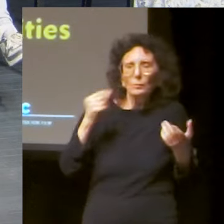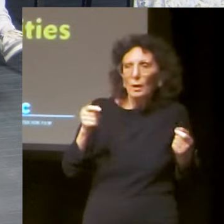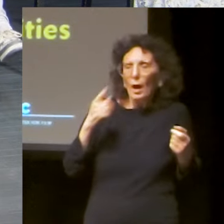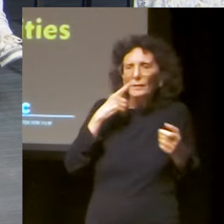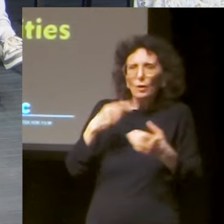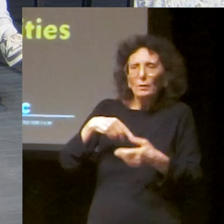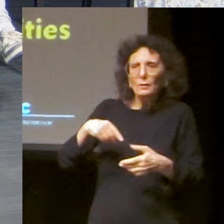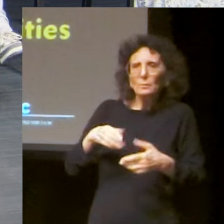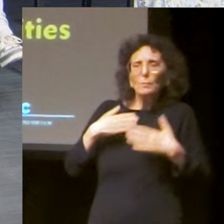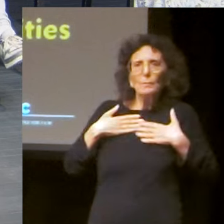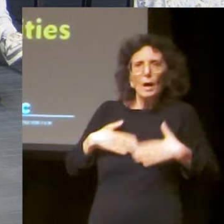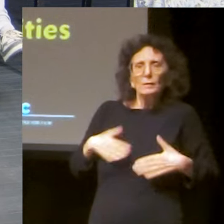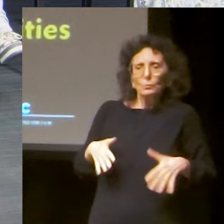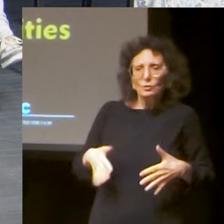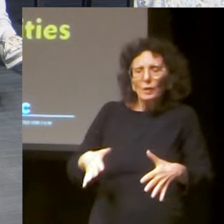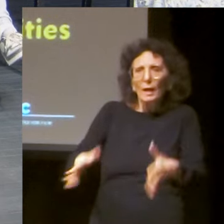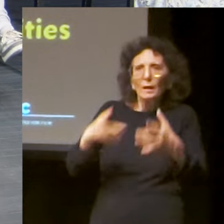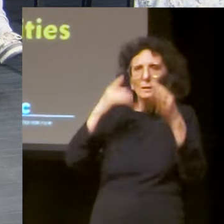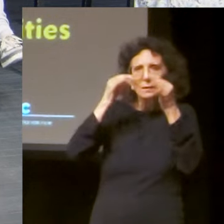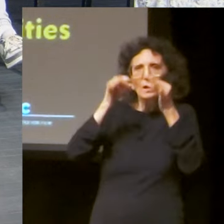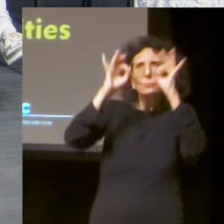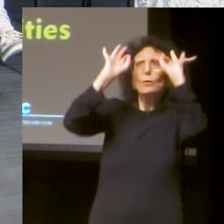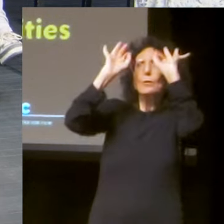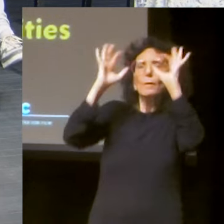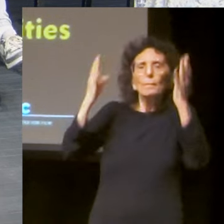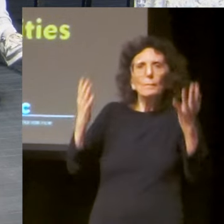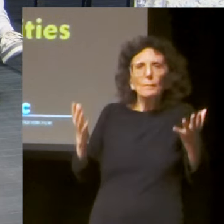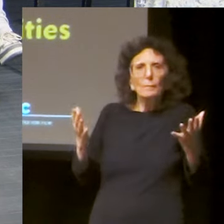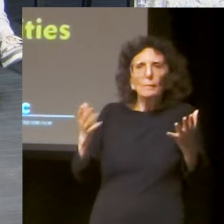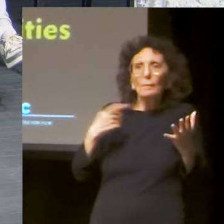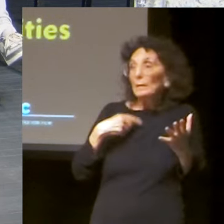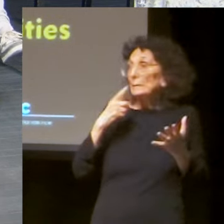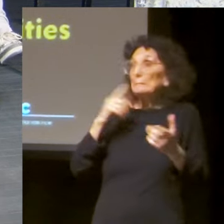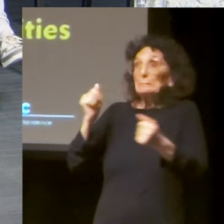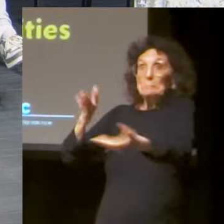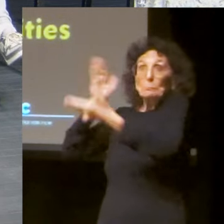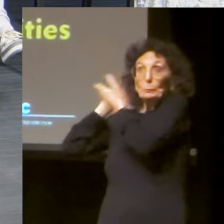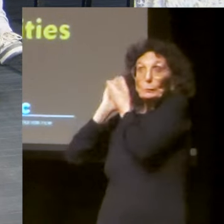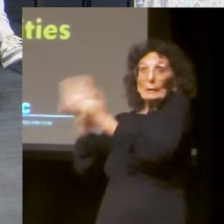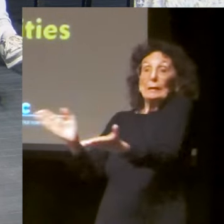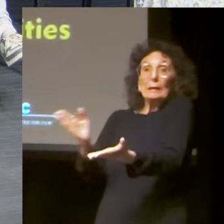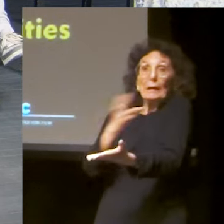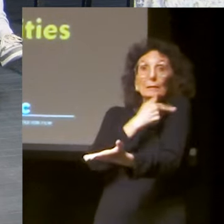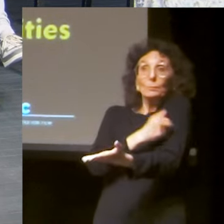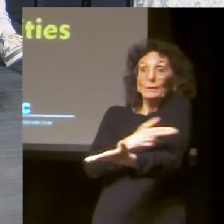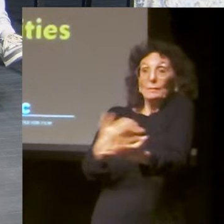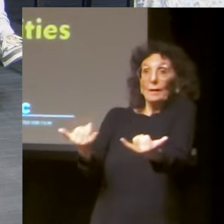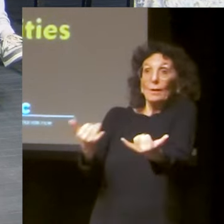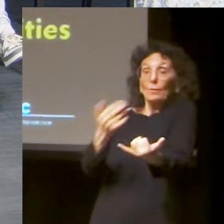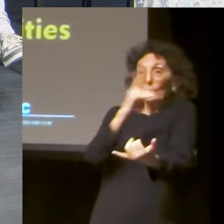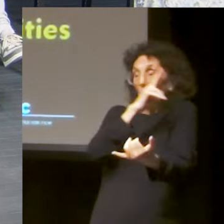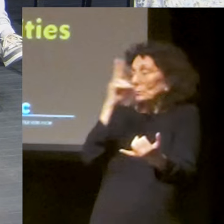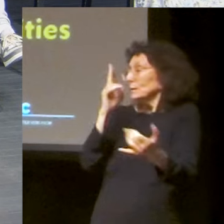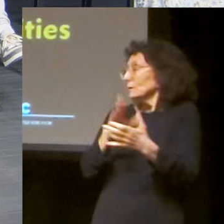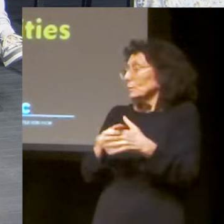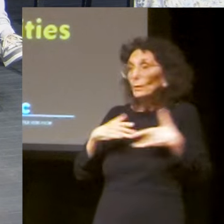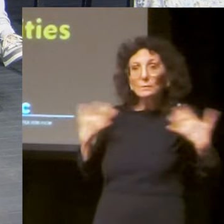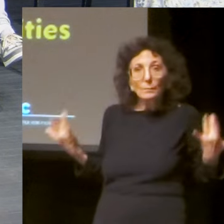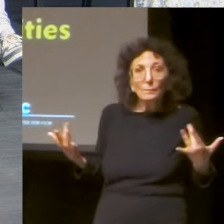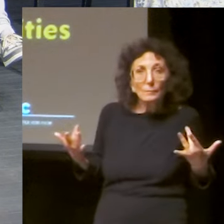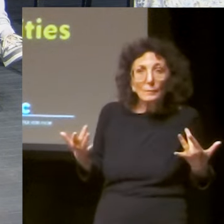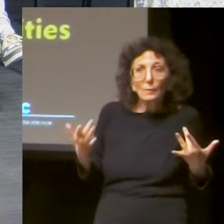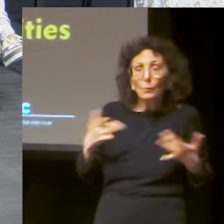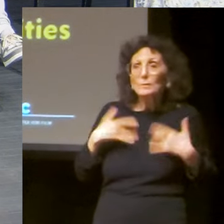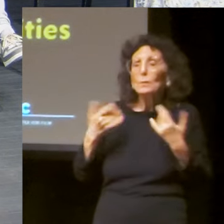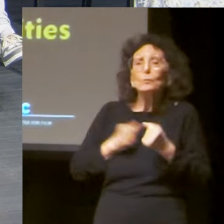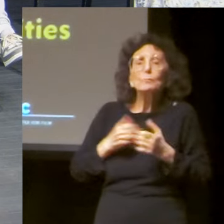seizuring, I didn't know what the seizures were. I didn't know what they looked like. It was, he was trembling. His eyes was